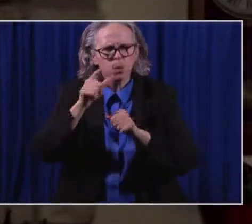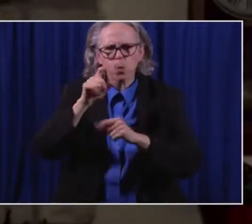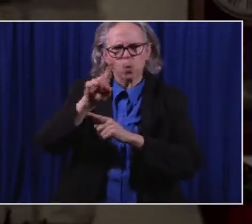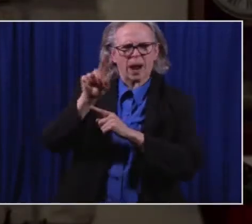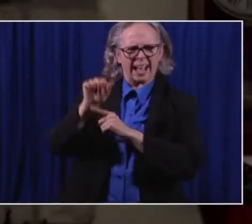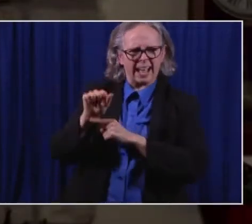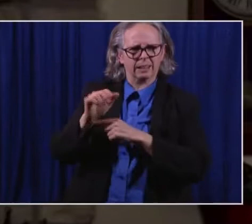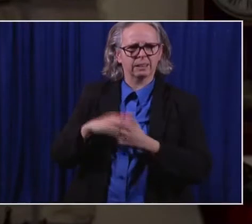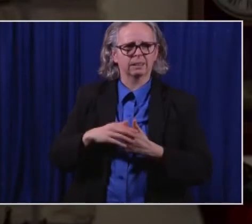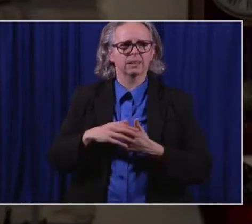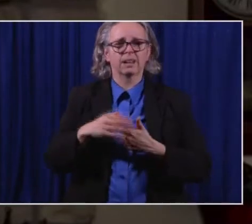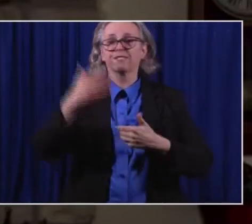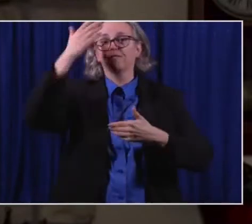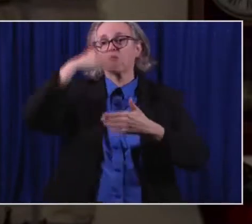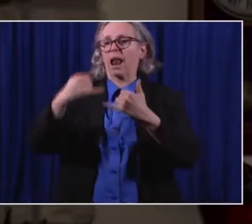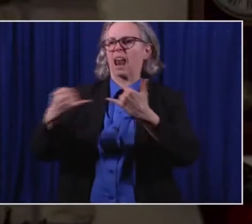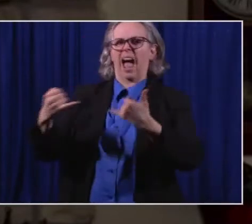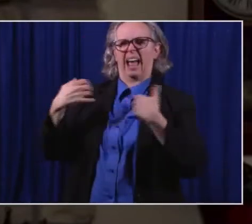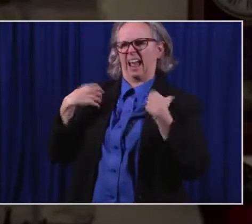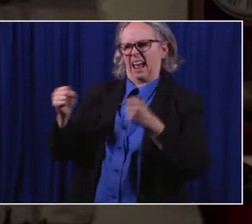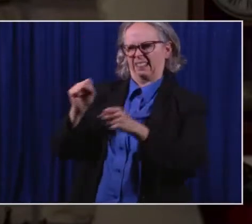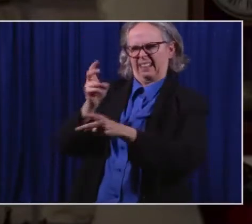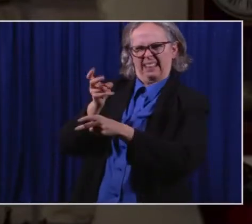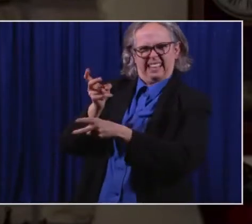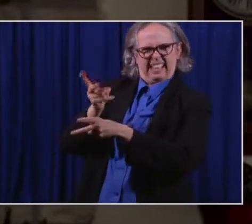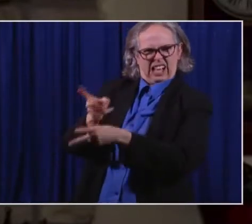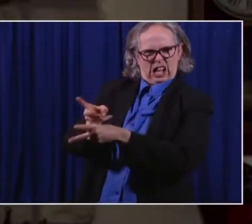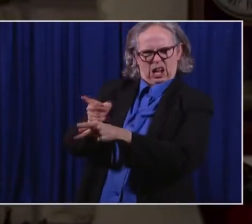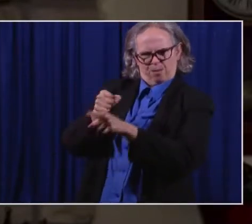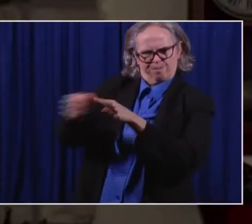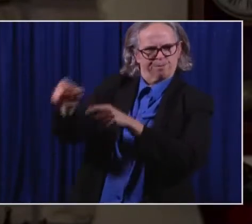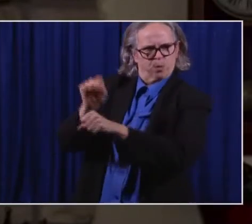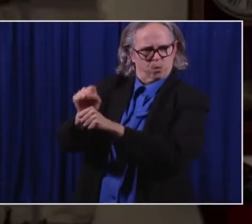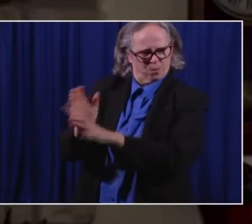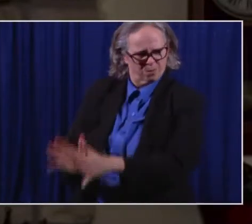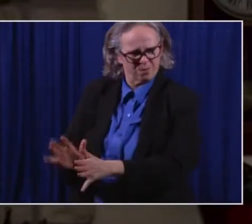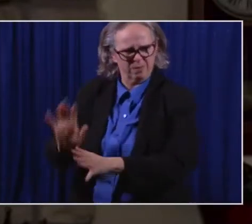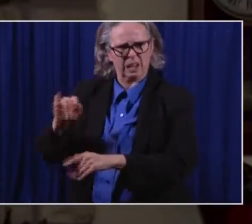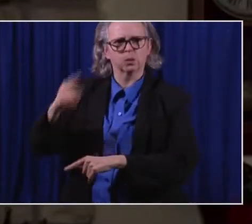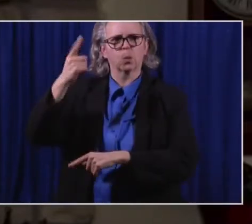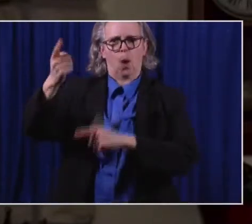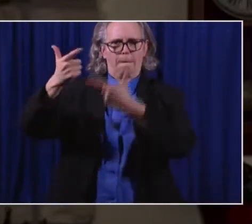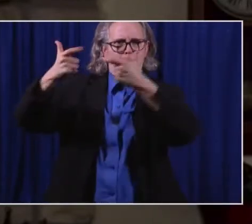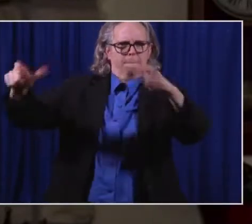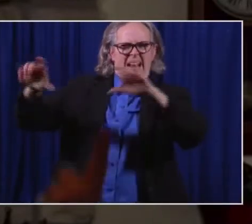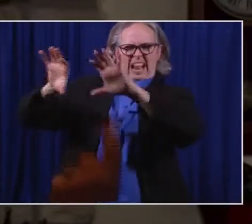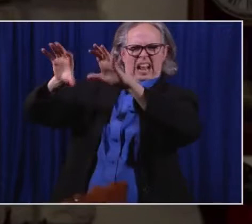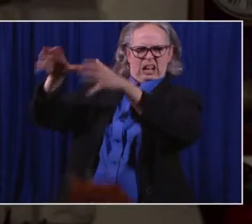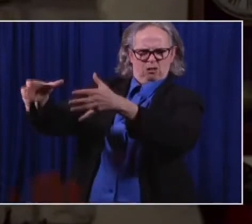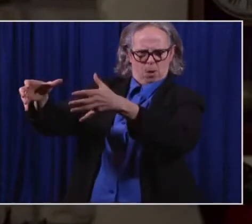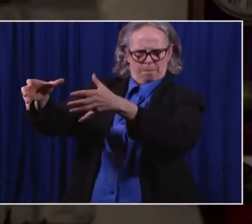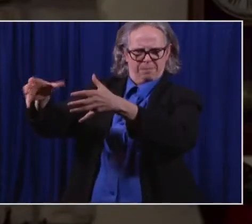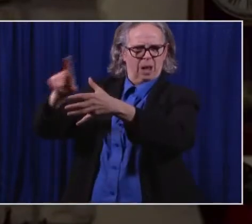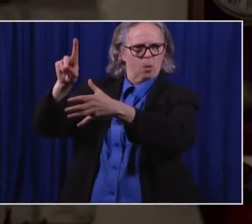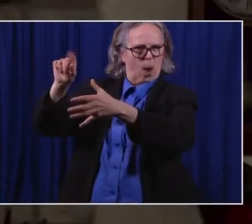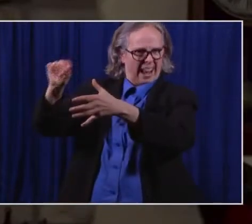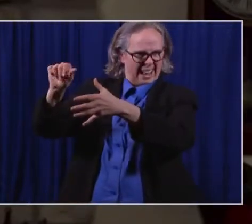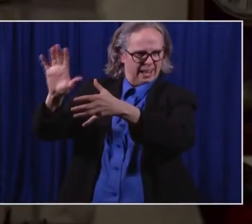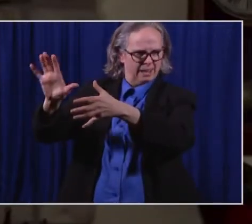health care workers is one large group. Next group